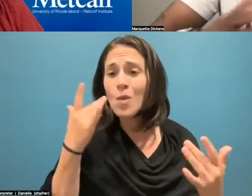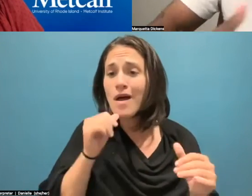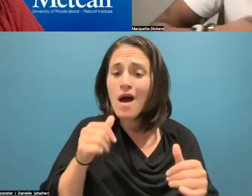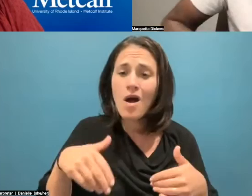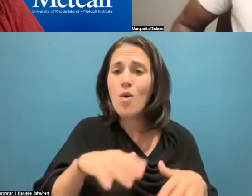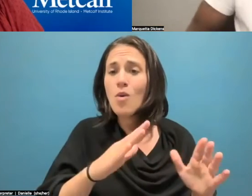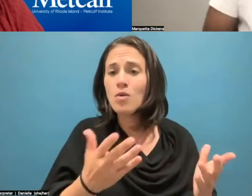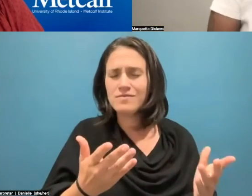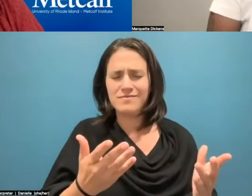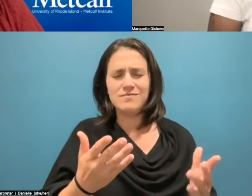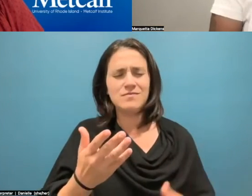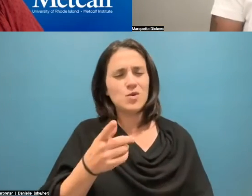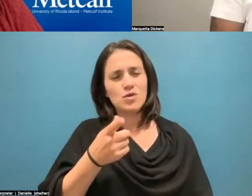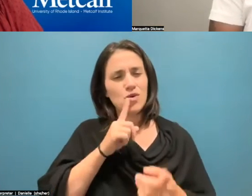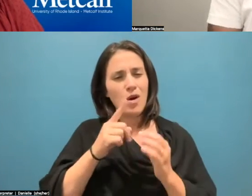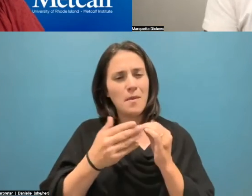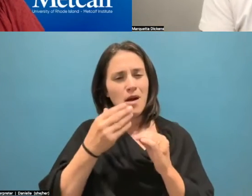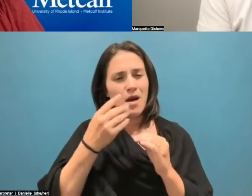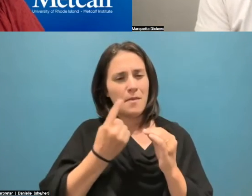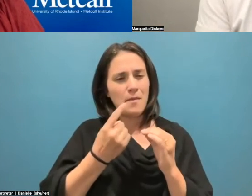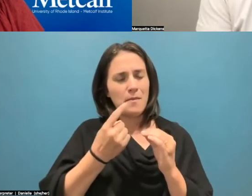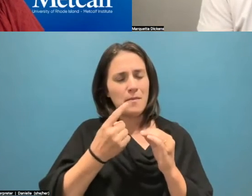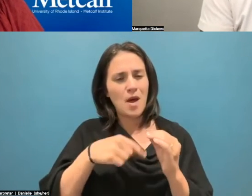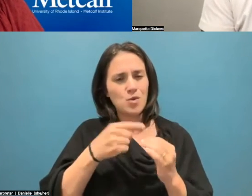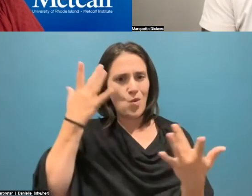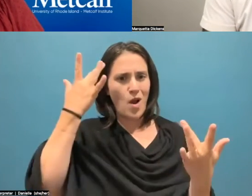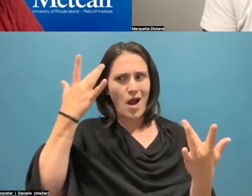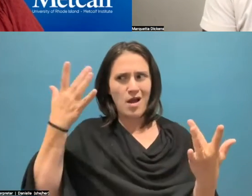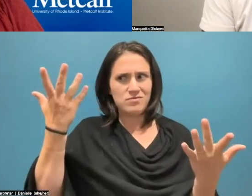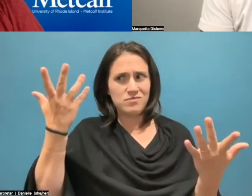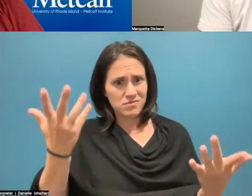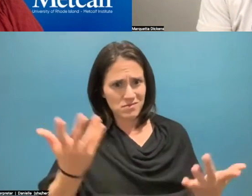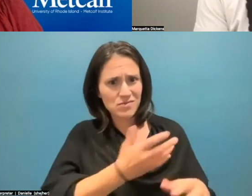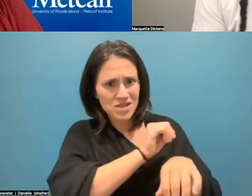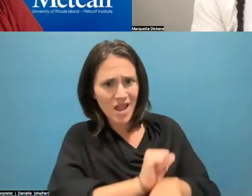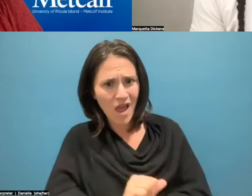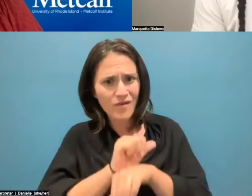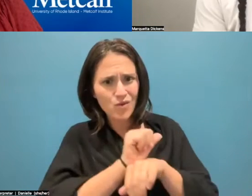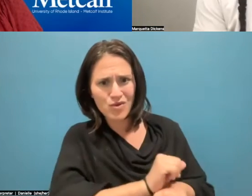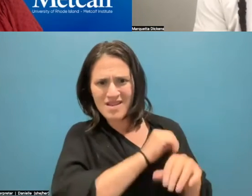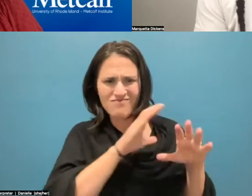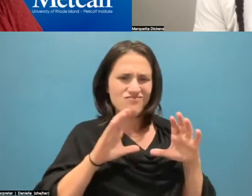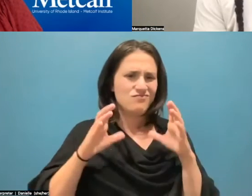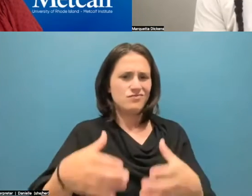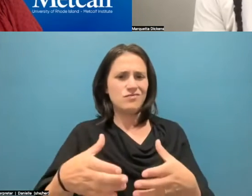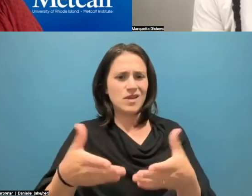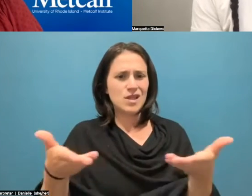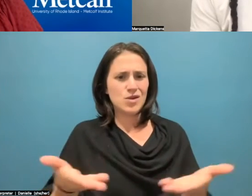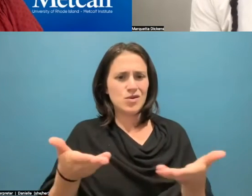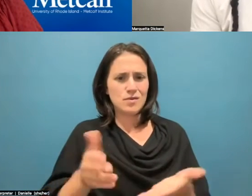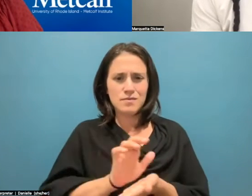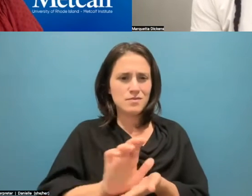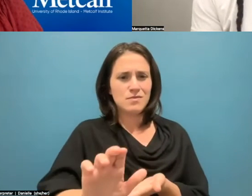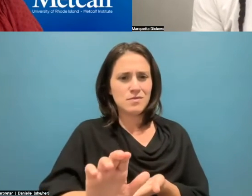and I know Justin will probably get more into this, they don't talk about how chattel slavery got us here during the industrialization period,